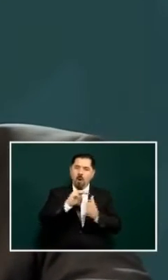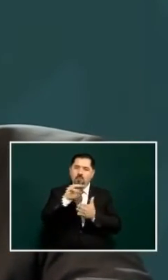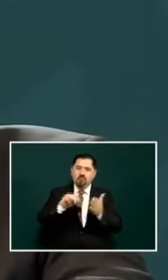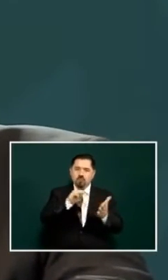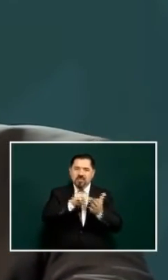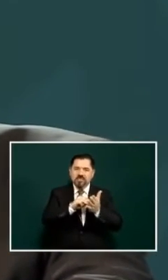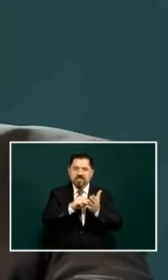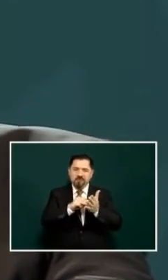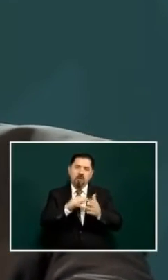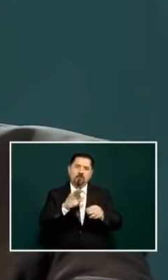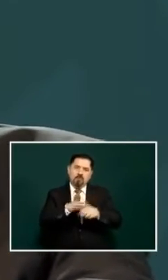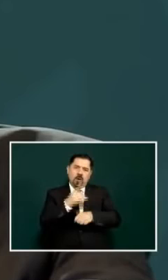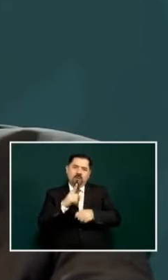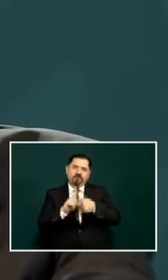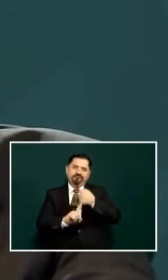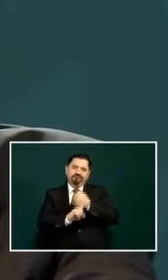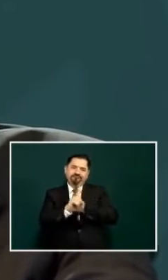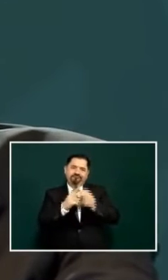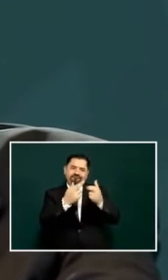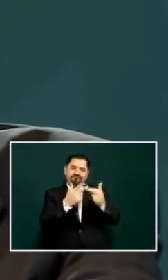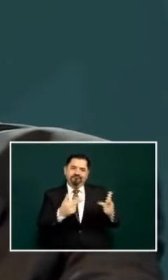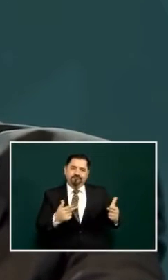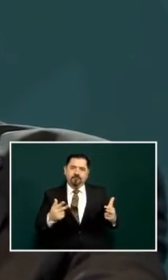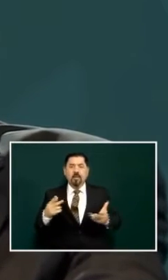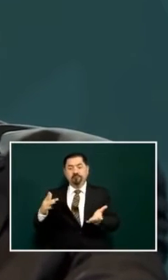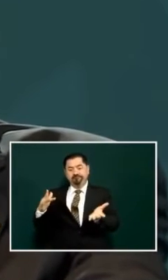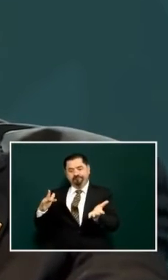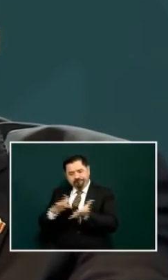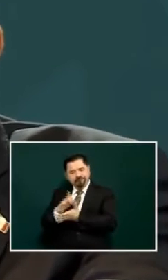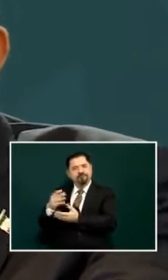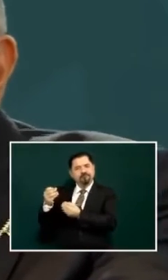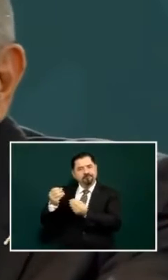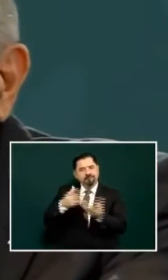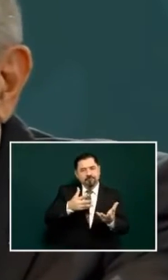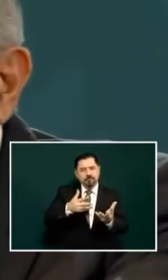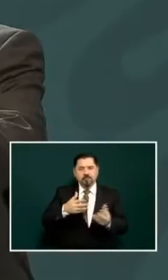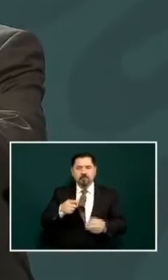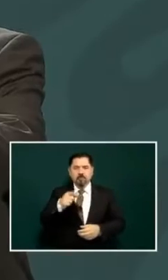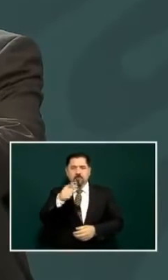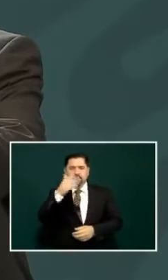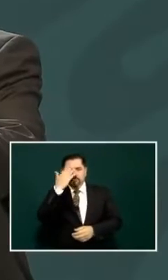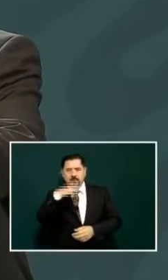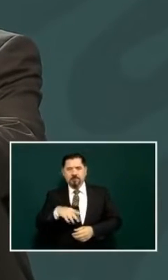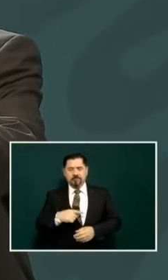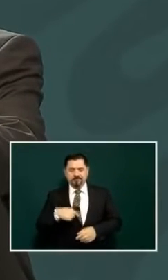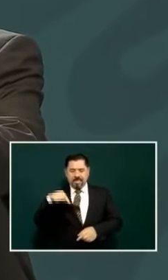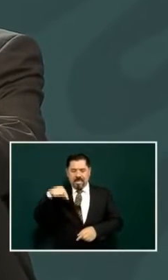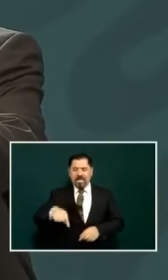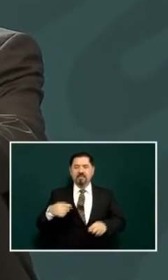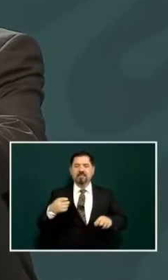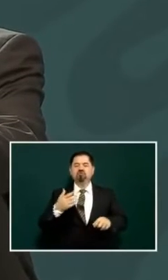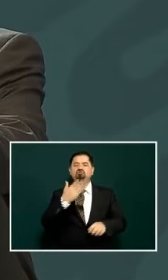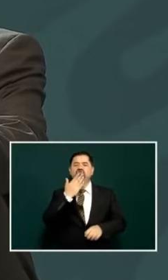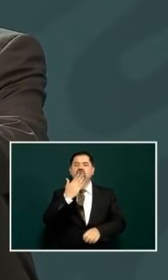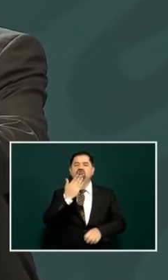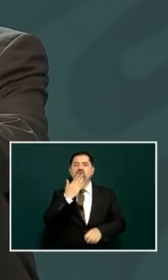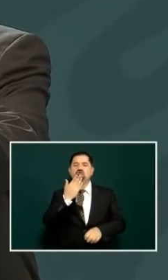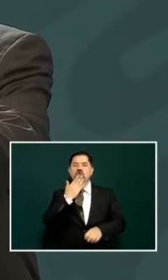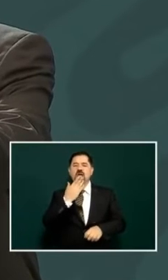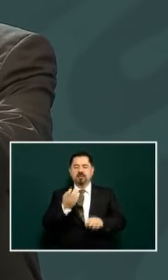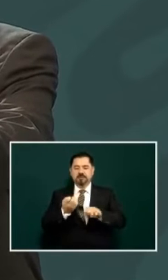to the mines but Sonora is a state that is the mining